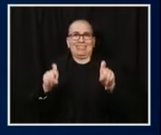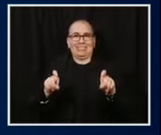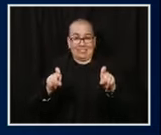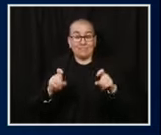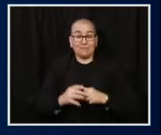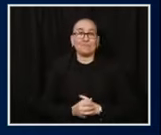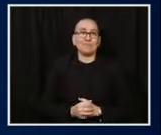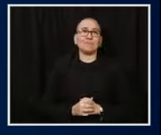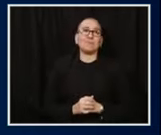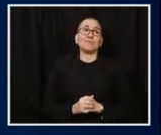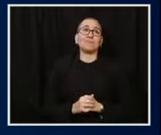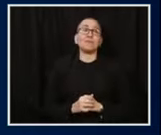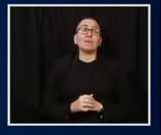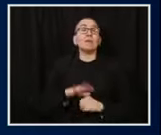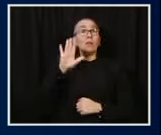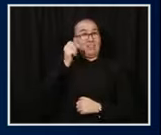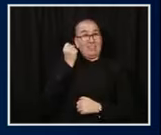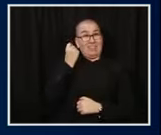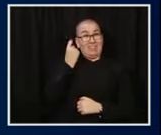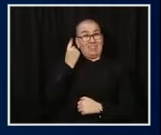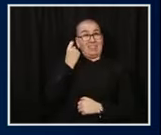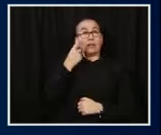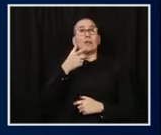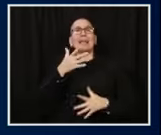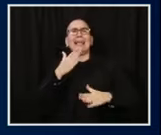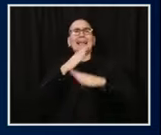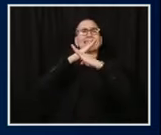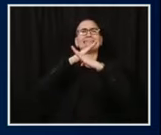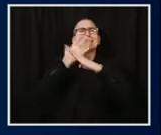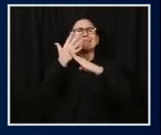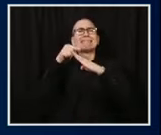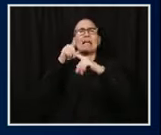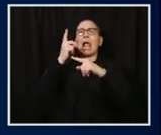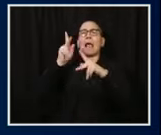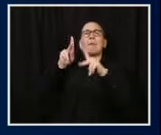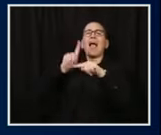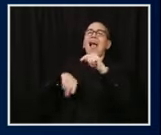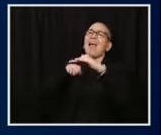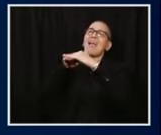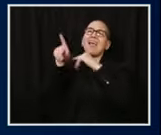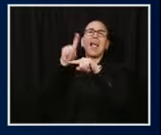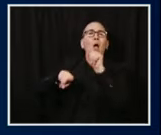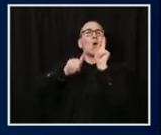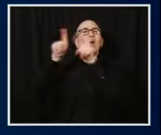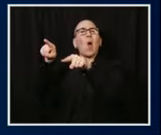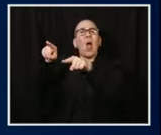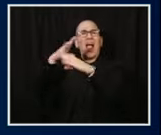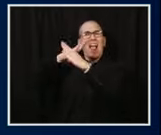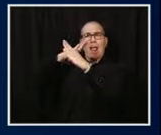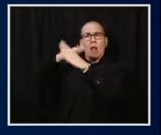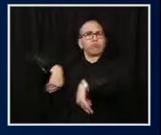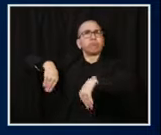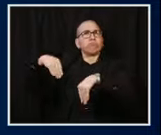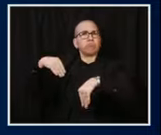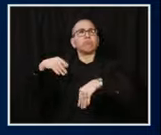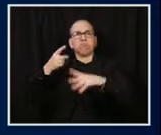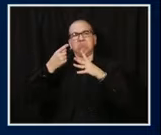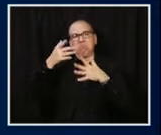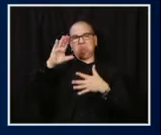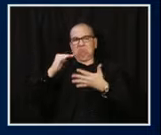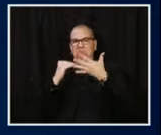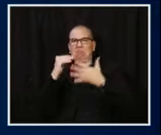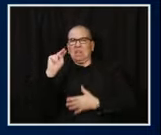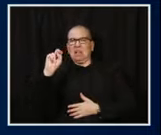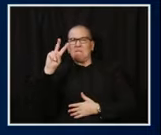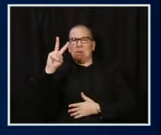facilities to be able to get access to that testing. And by late November, we were testing up to 60,000 tests